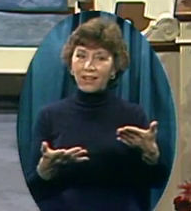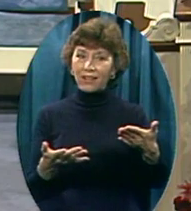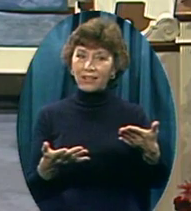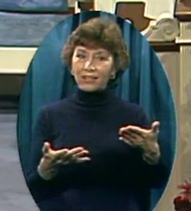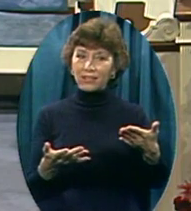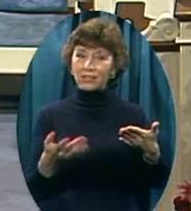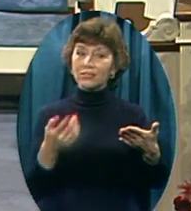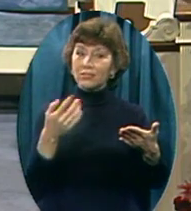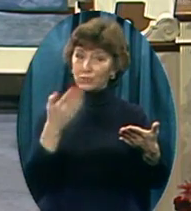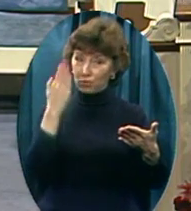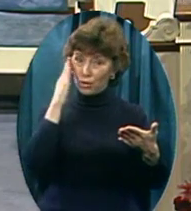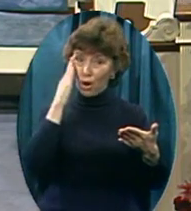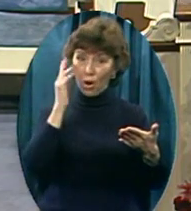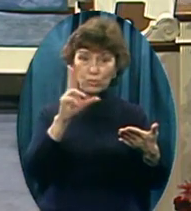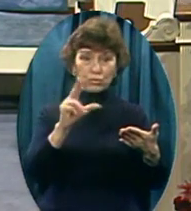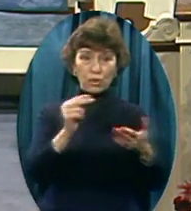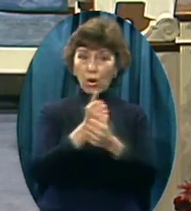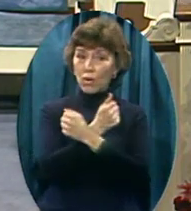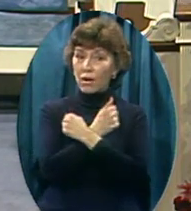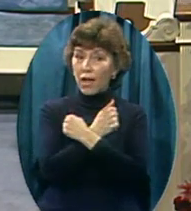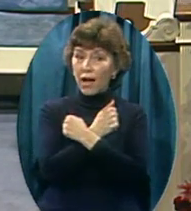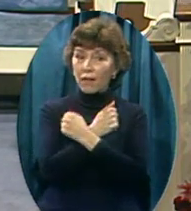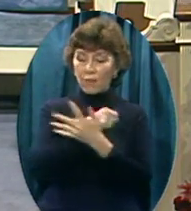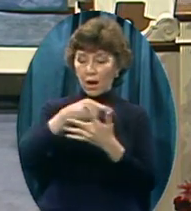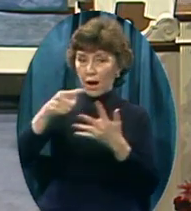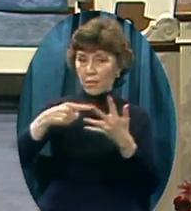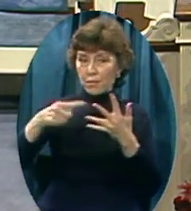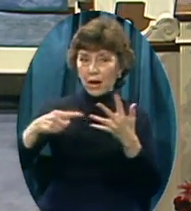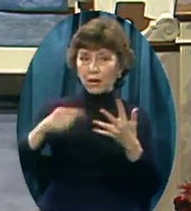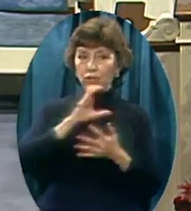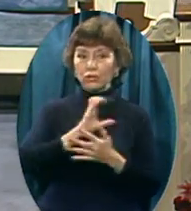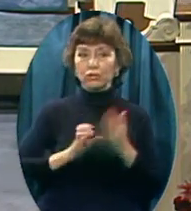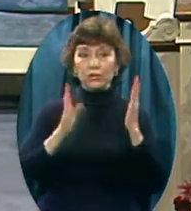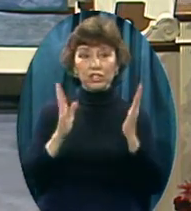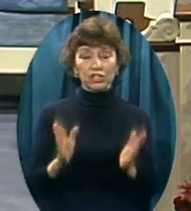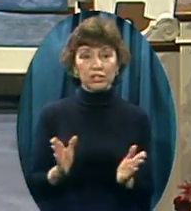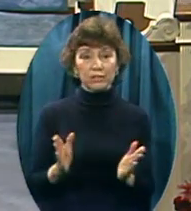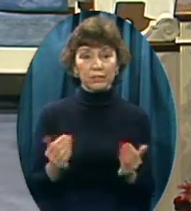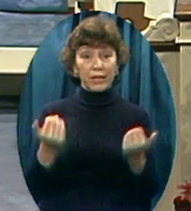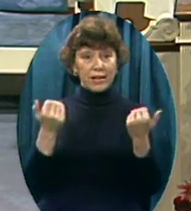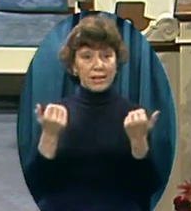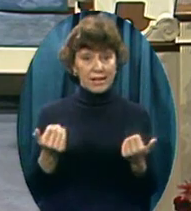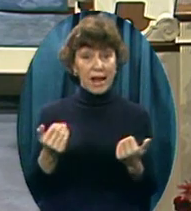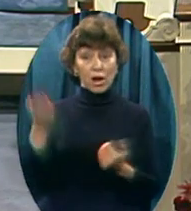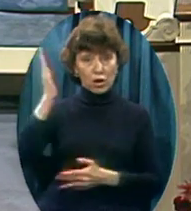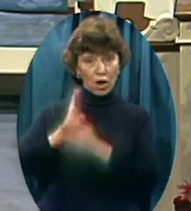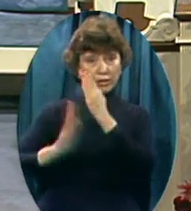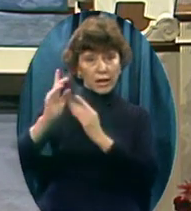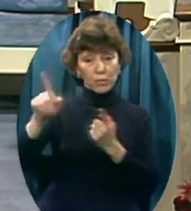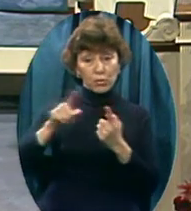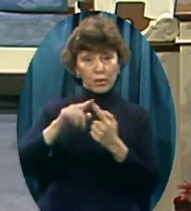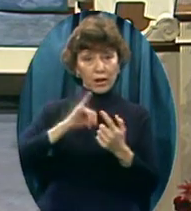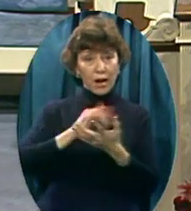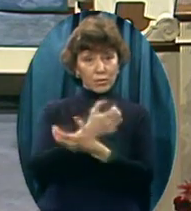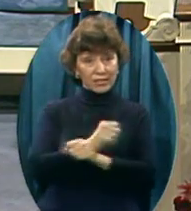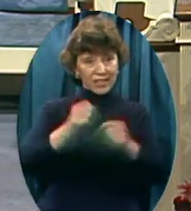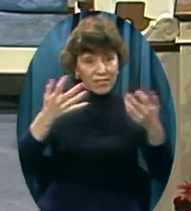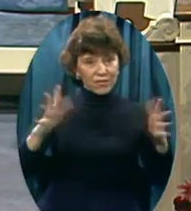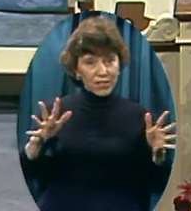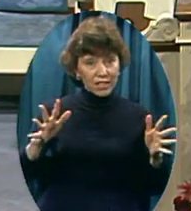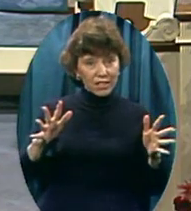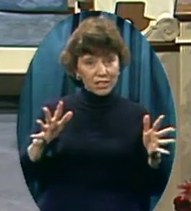memory I did not own A copy of the Bible And if you had asked me At the end of that service Do you believe In the security Of the believer